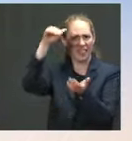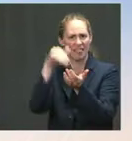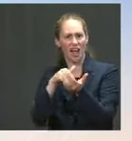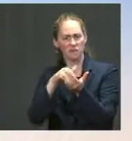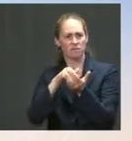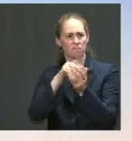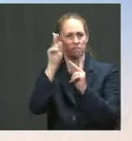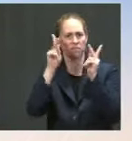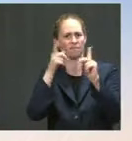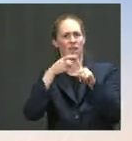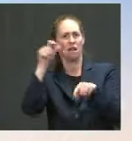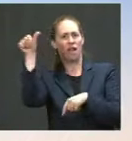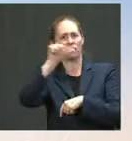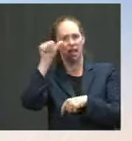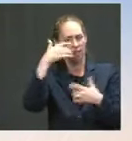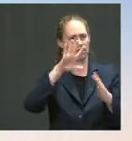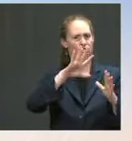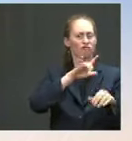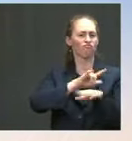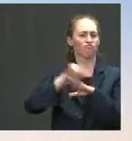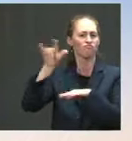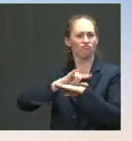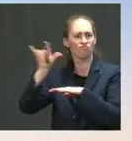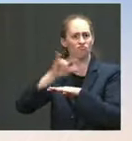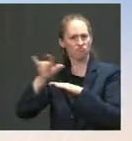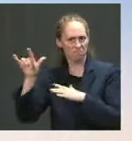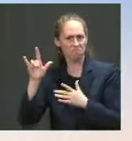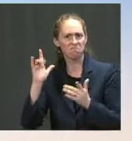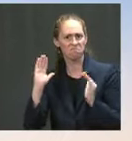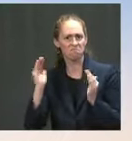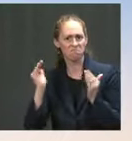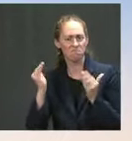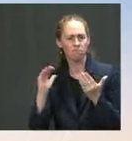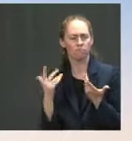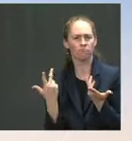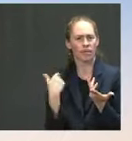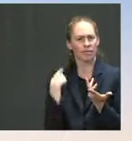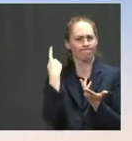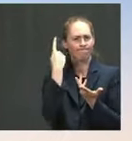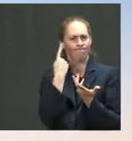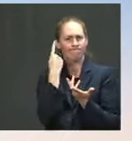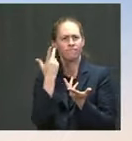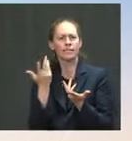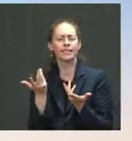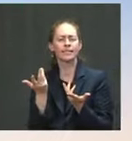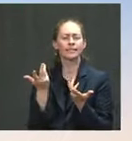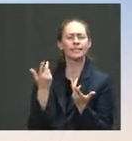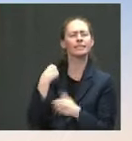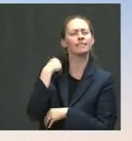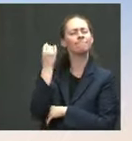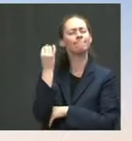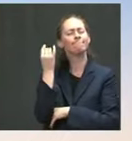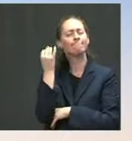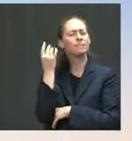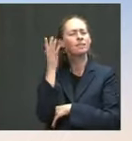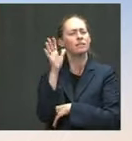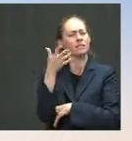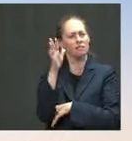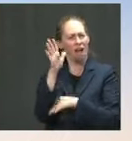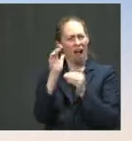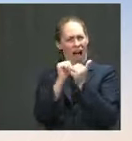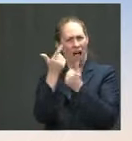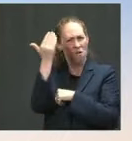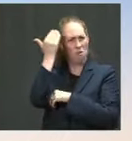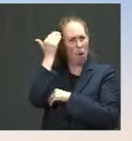possibly vet all of those people in a timely fashion when, you know, clearly the